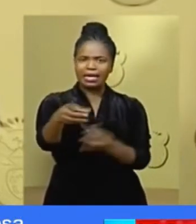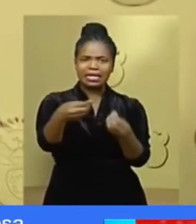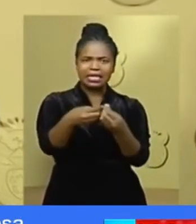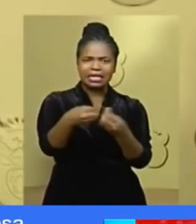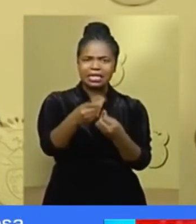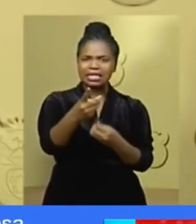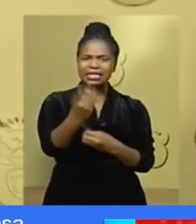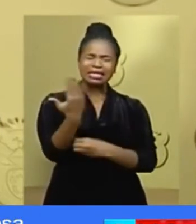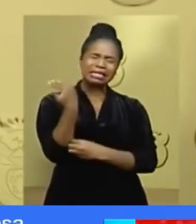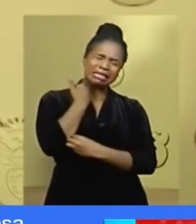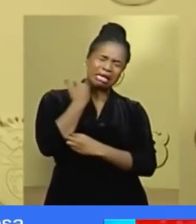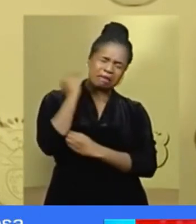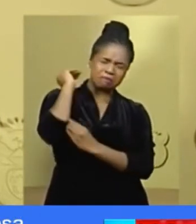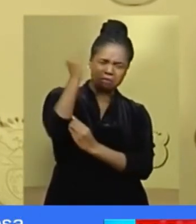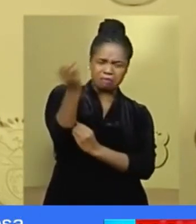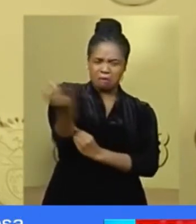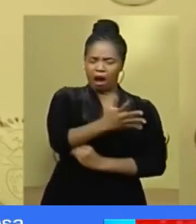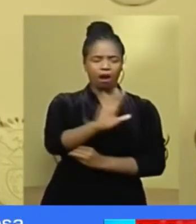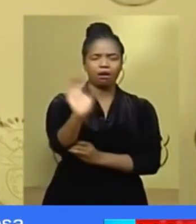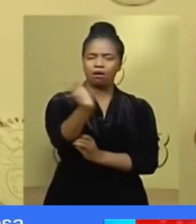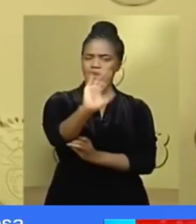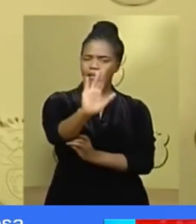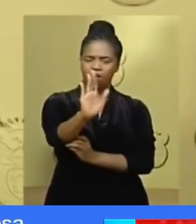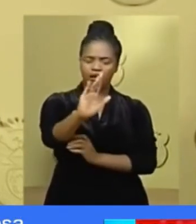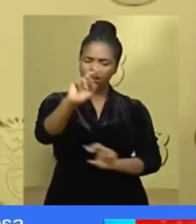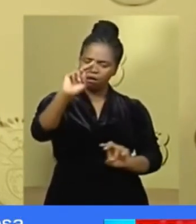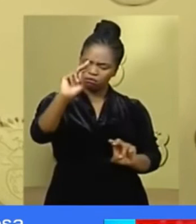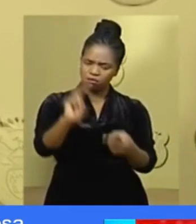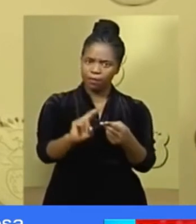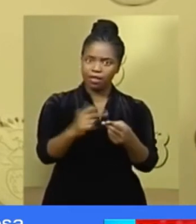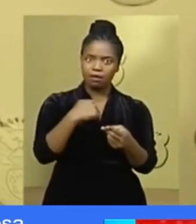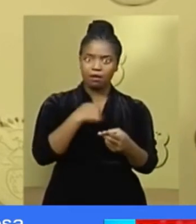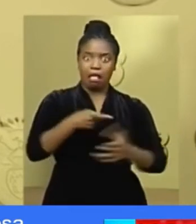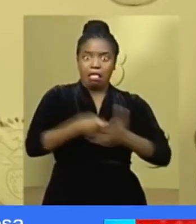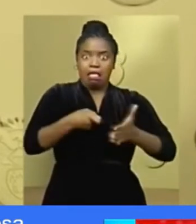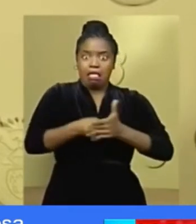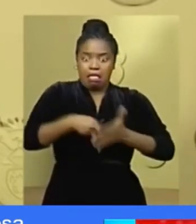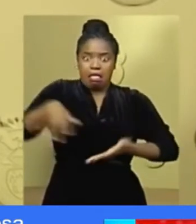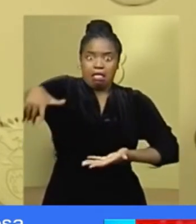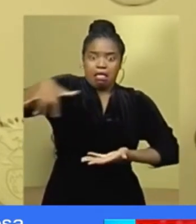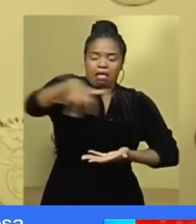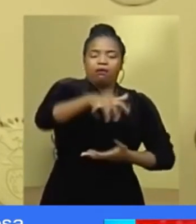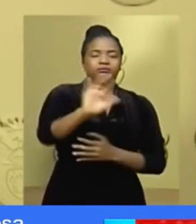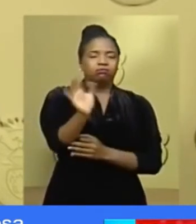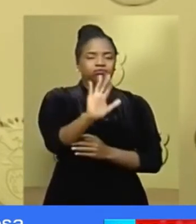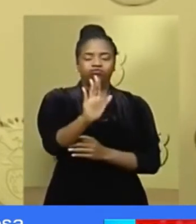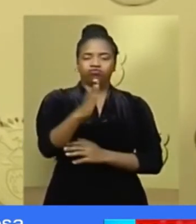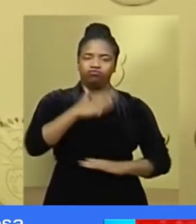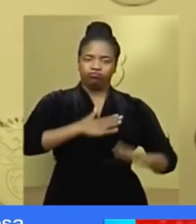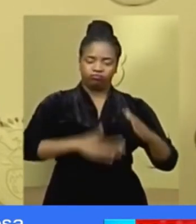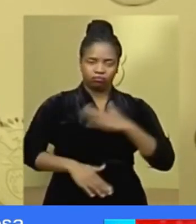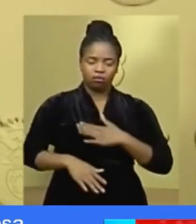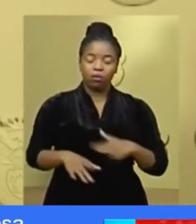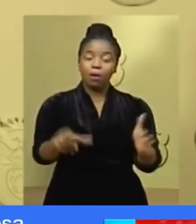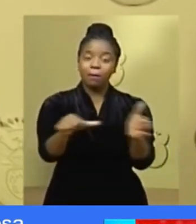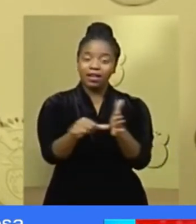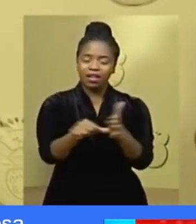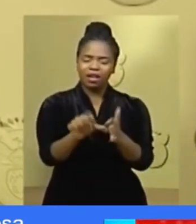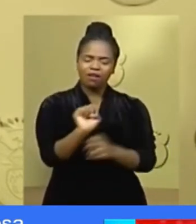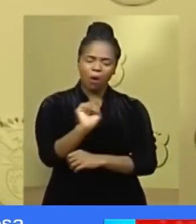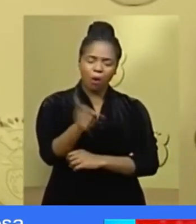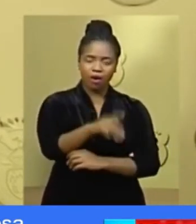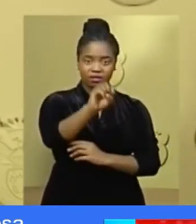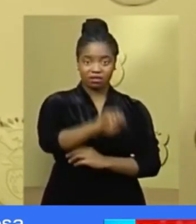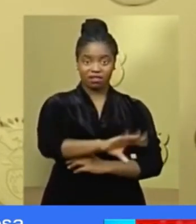goods, and to prevent people from panic buying. It is important for all South Africans to understand